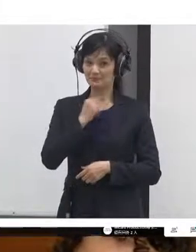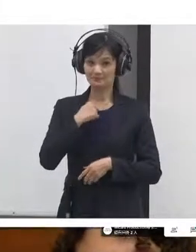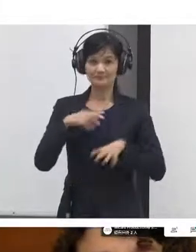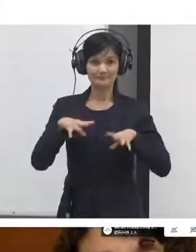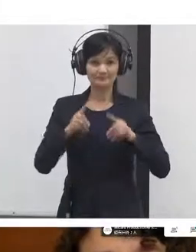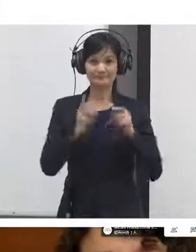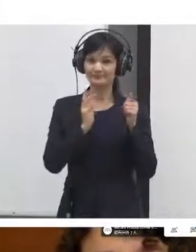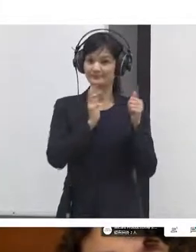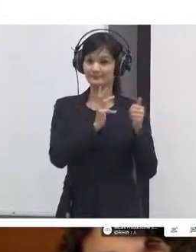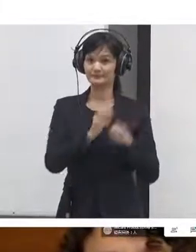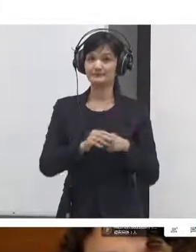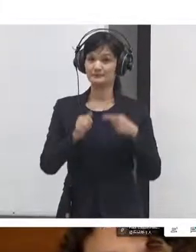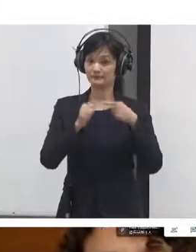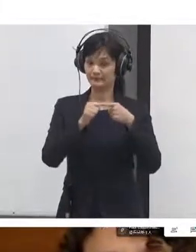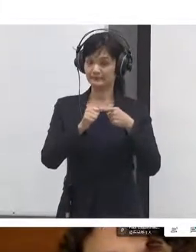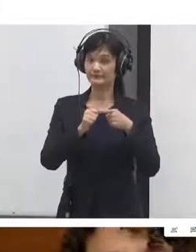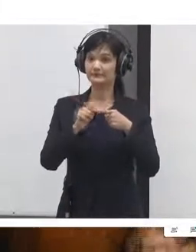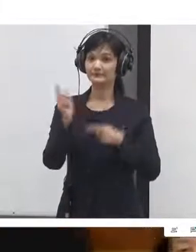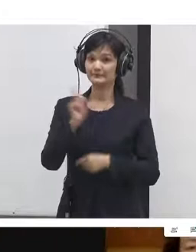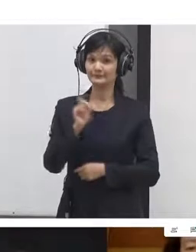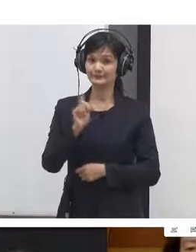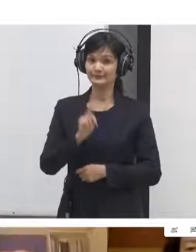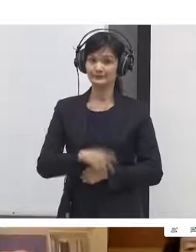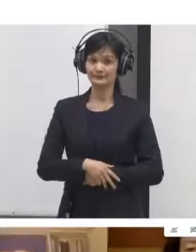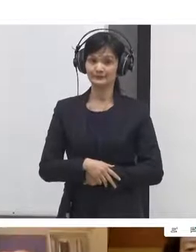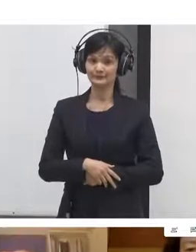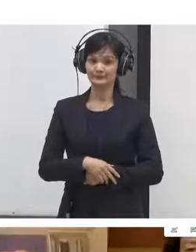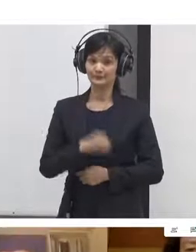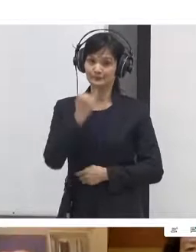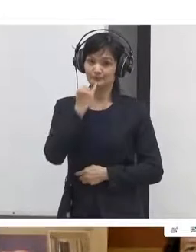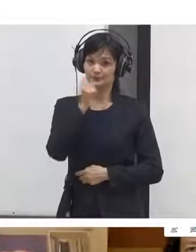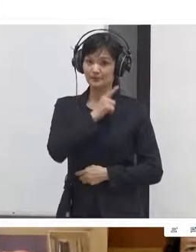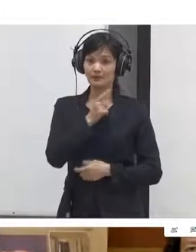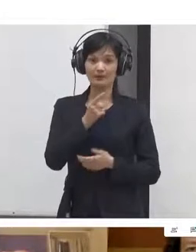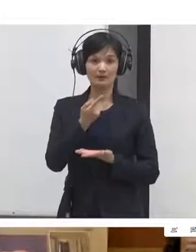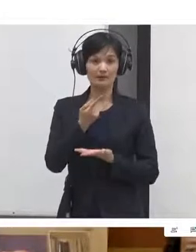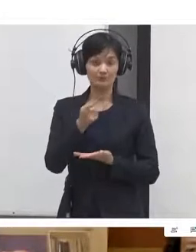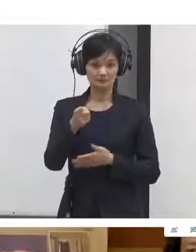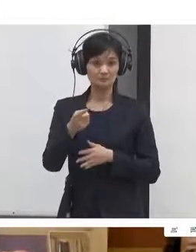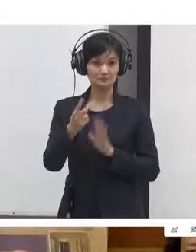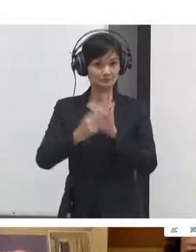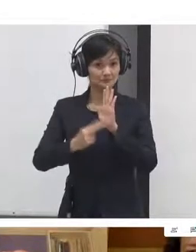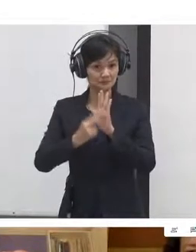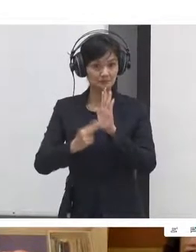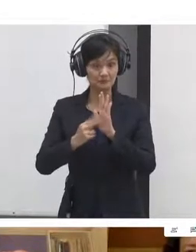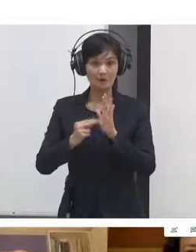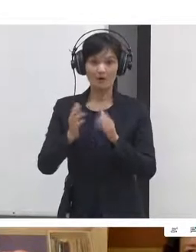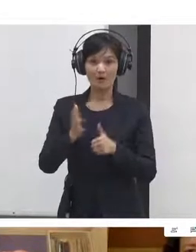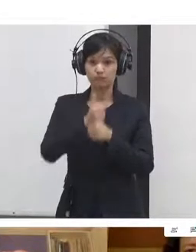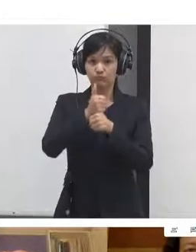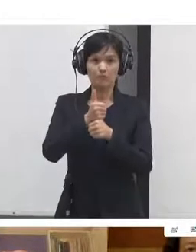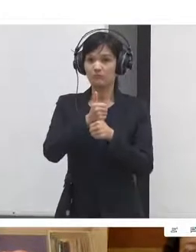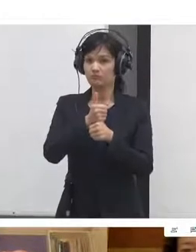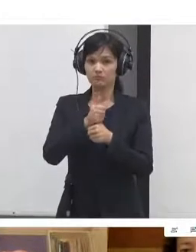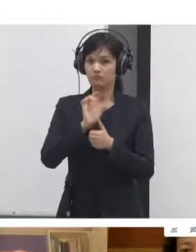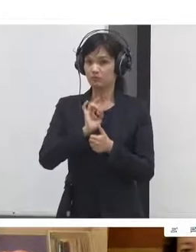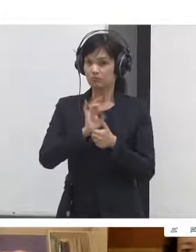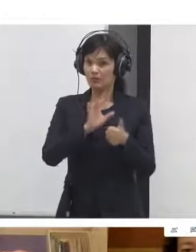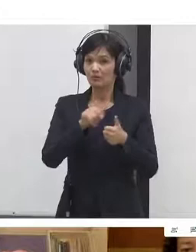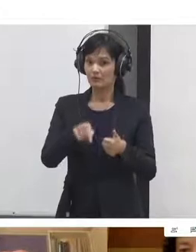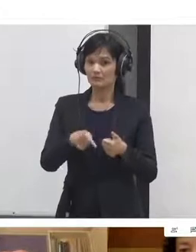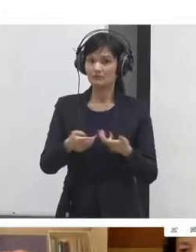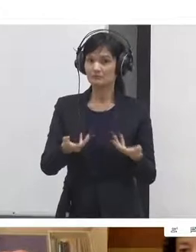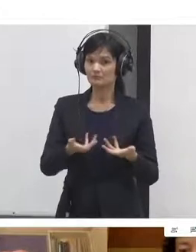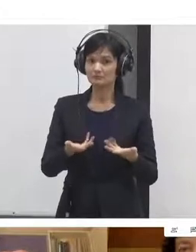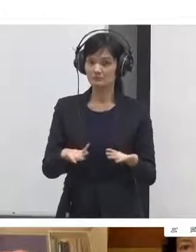question is, can you describe more about the decentralized structure in your community? And